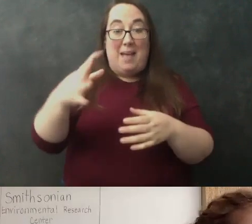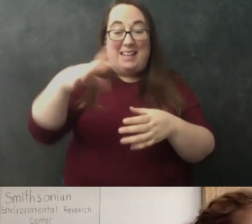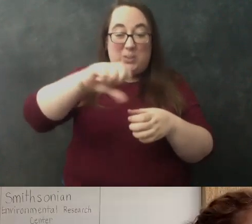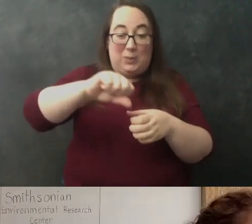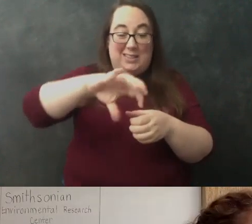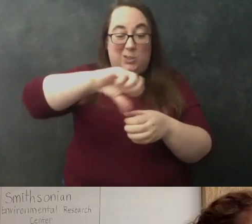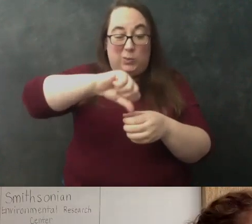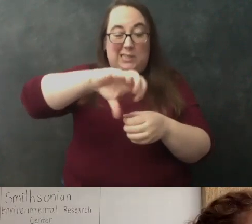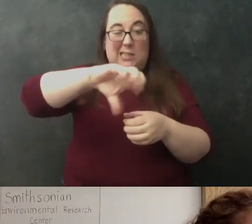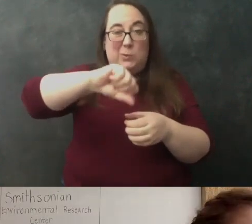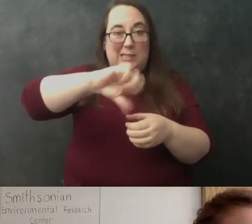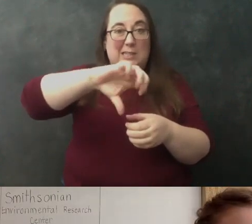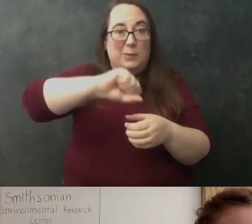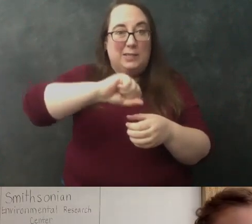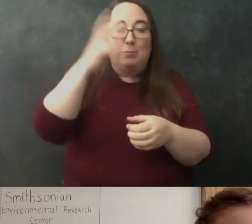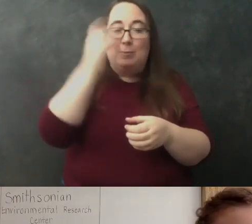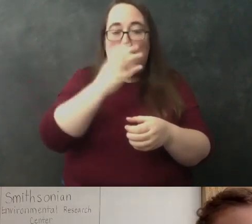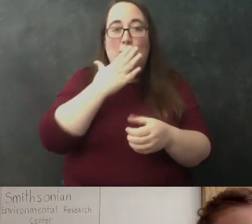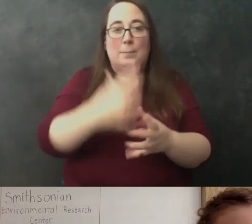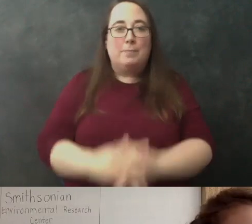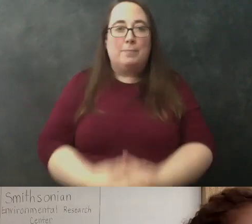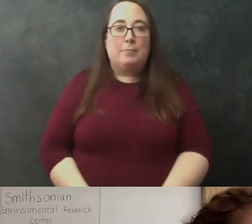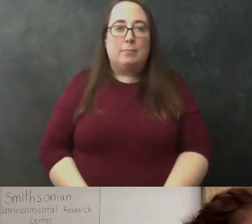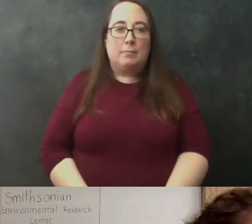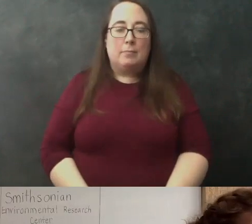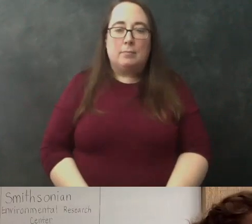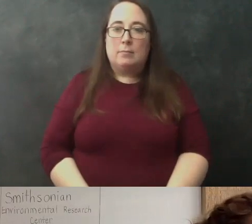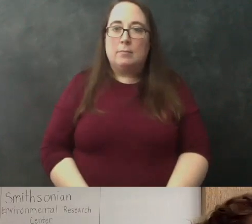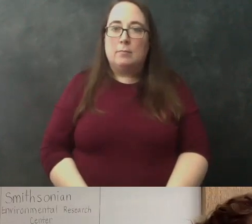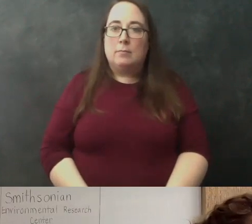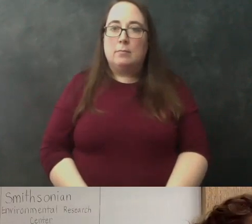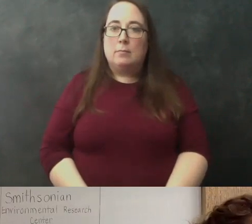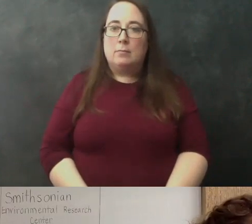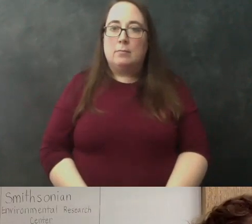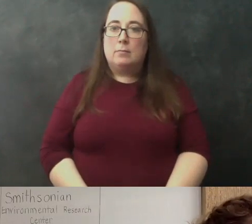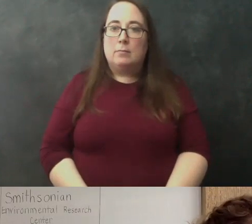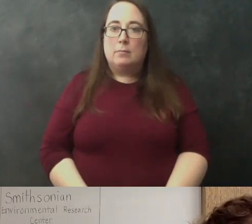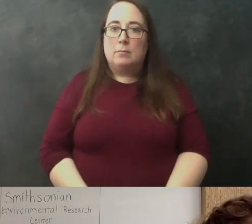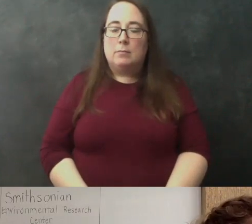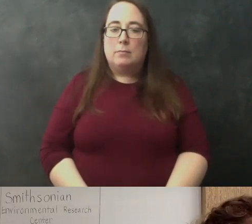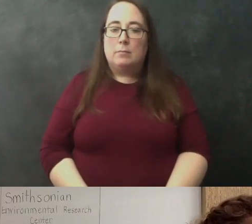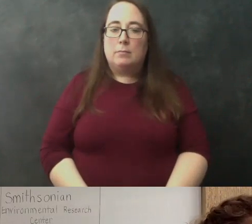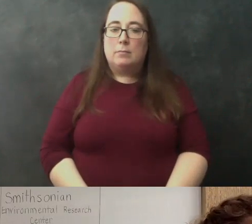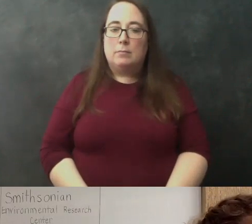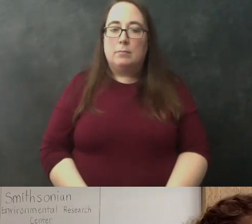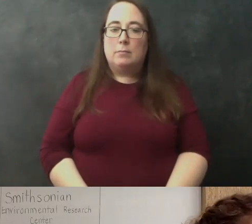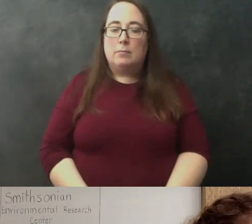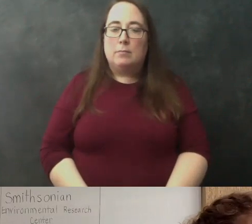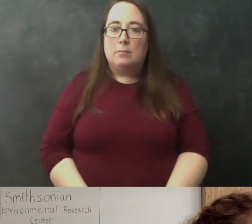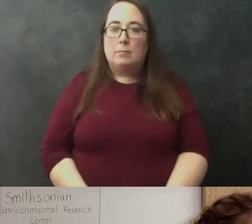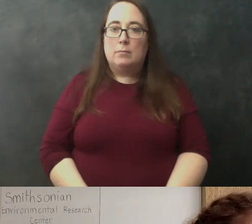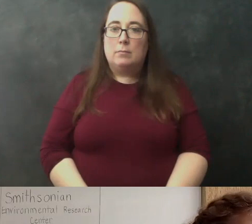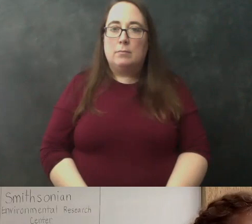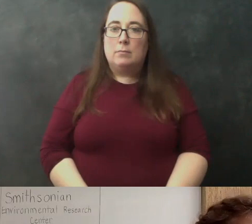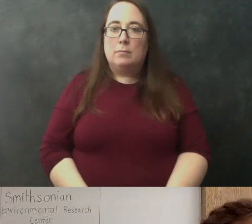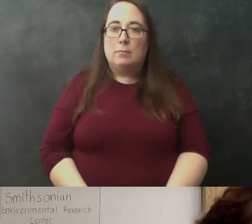i think i did pretty good see oh yeah that's pretty good oh god okay i gotta keep up all right i think that's pretty